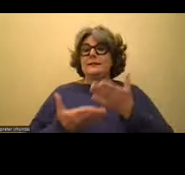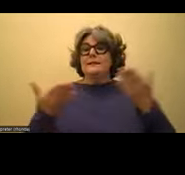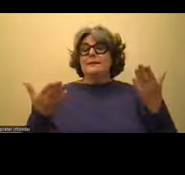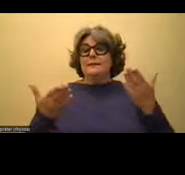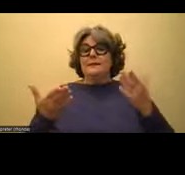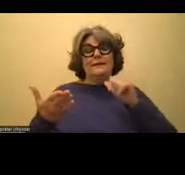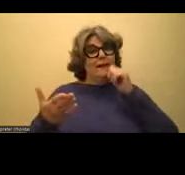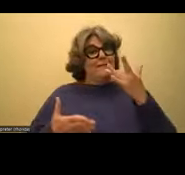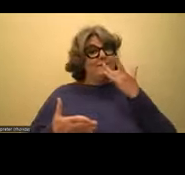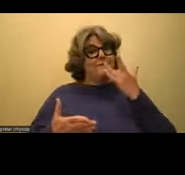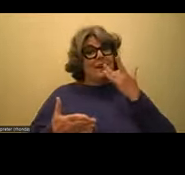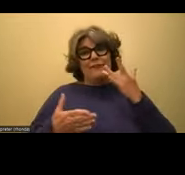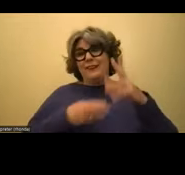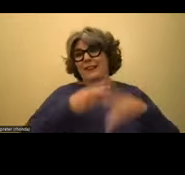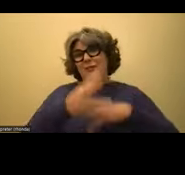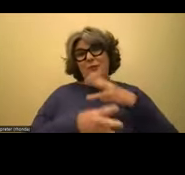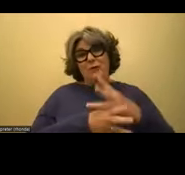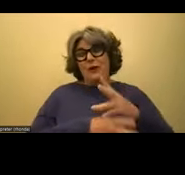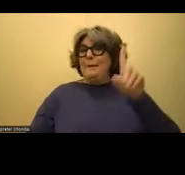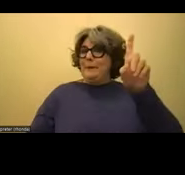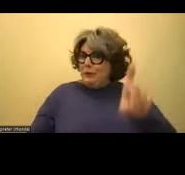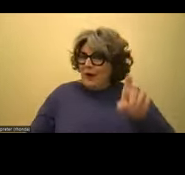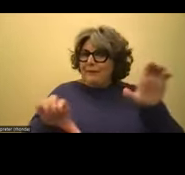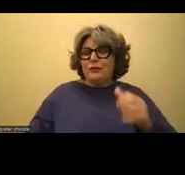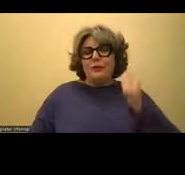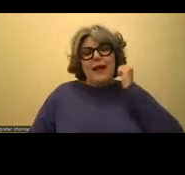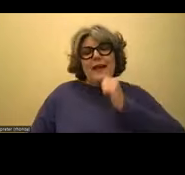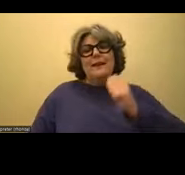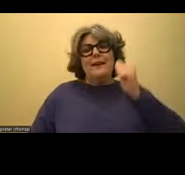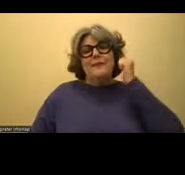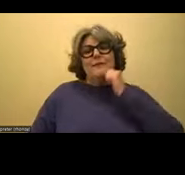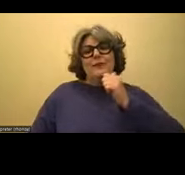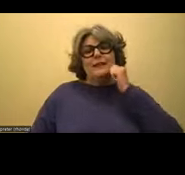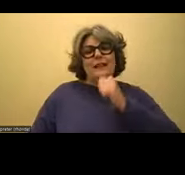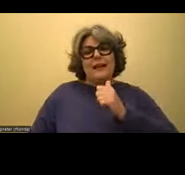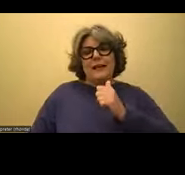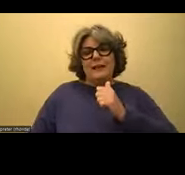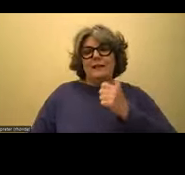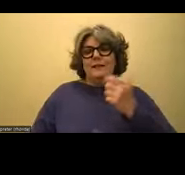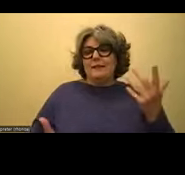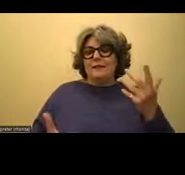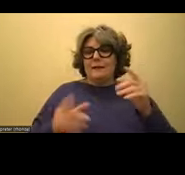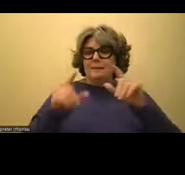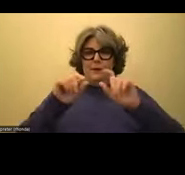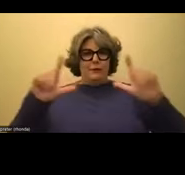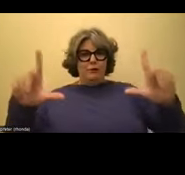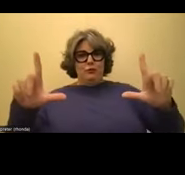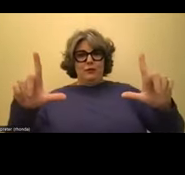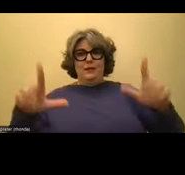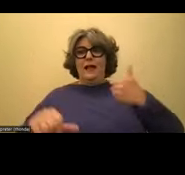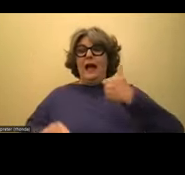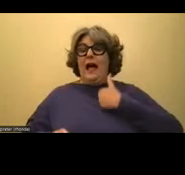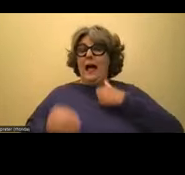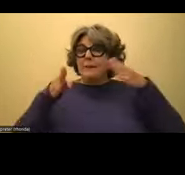least favorite thing in your entire world that you have to do day in and day out. You can't tell from the screen, but I am a very